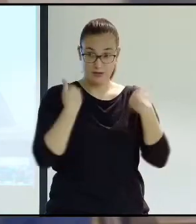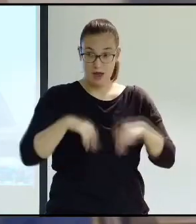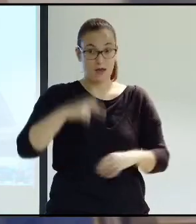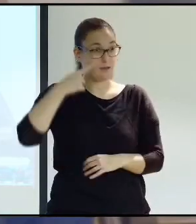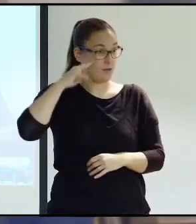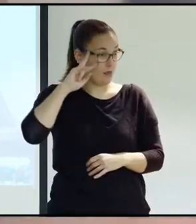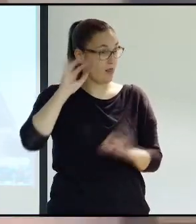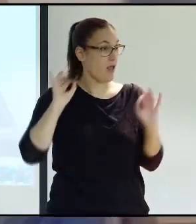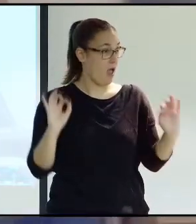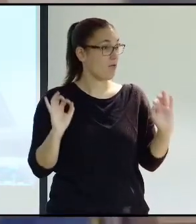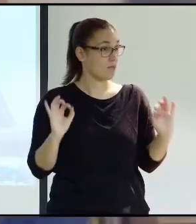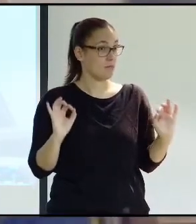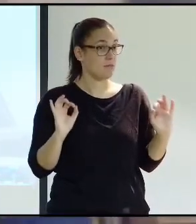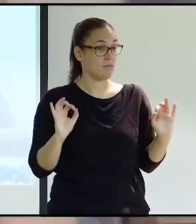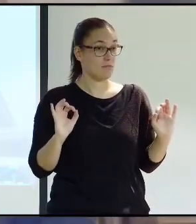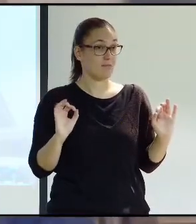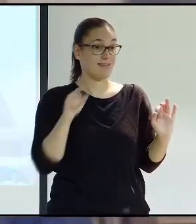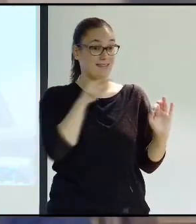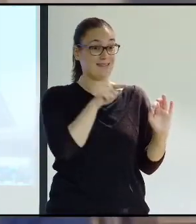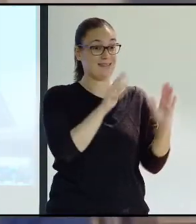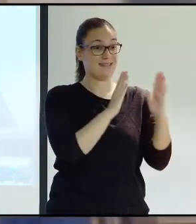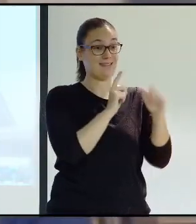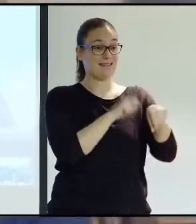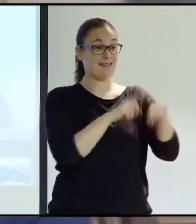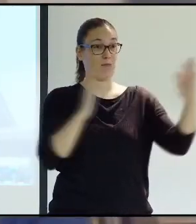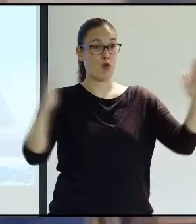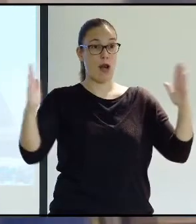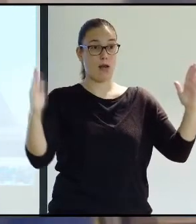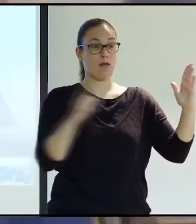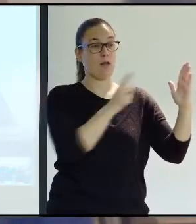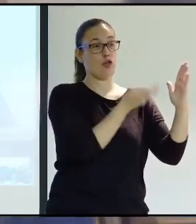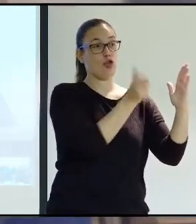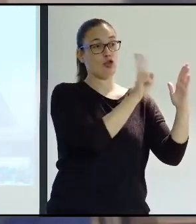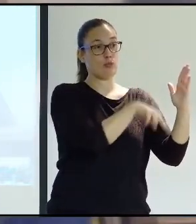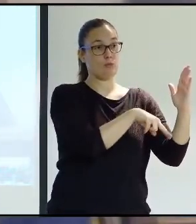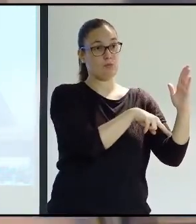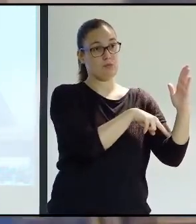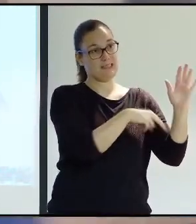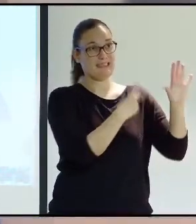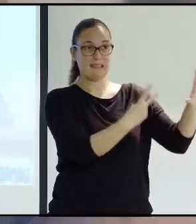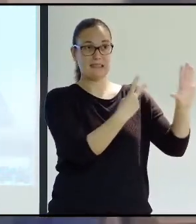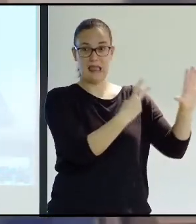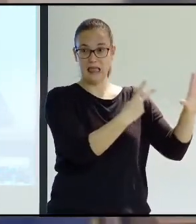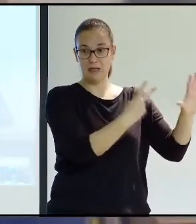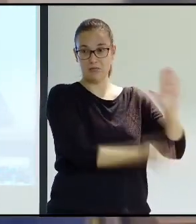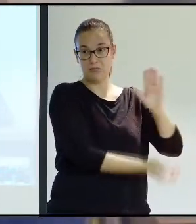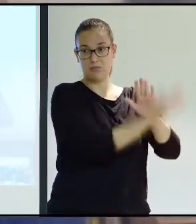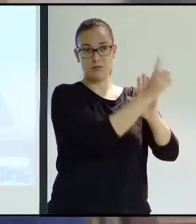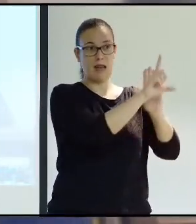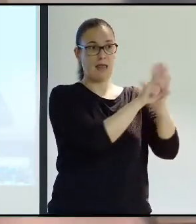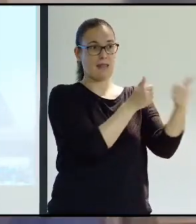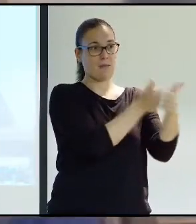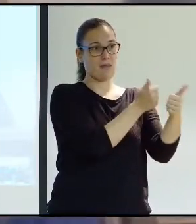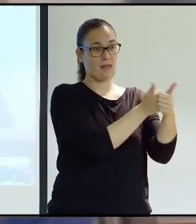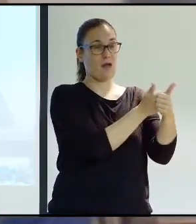happened. And as a matter of fact, over time, since the law was passed in 2007,